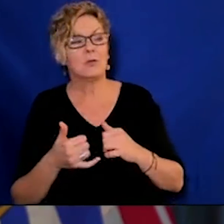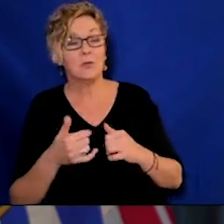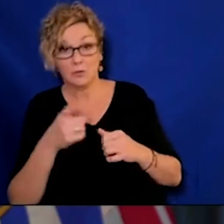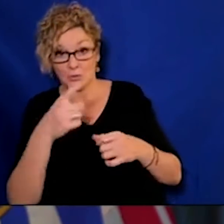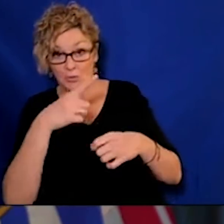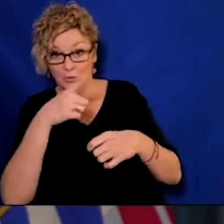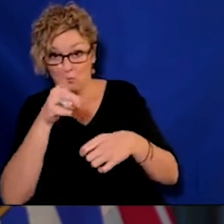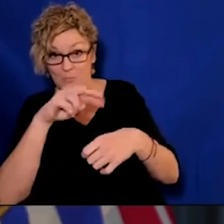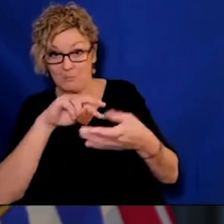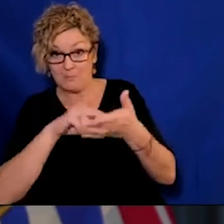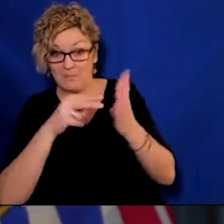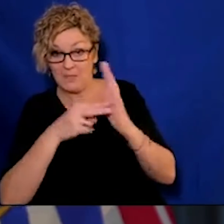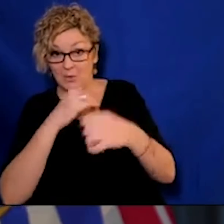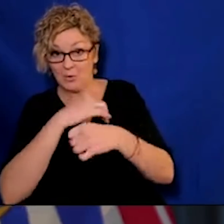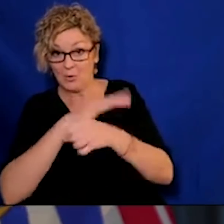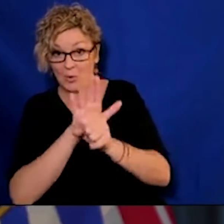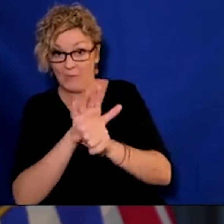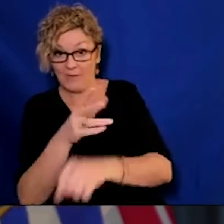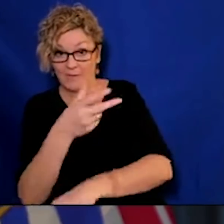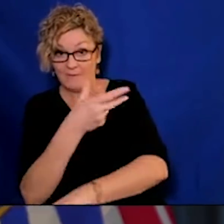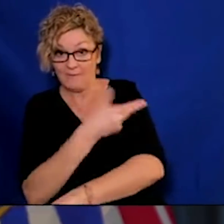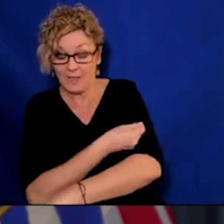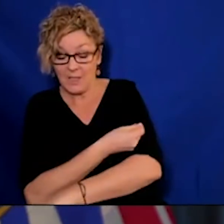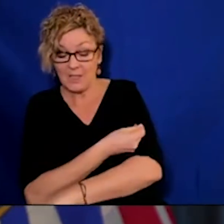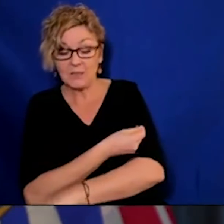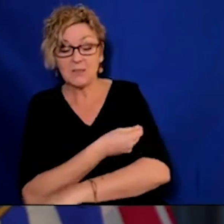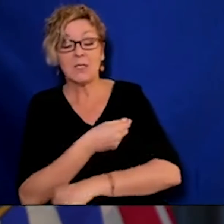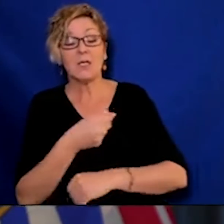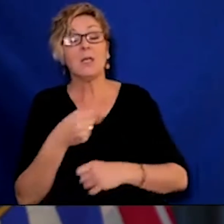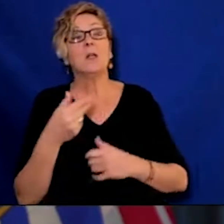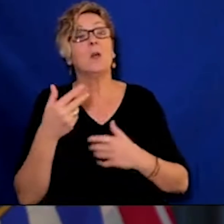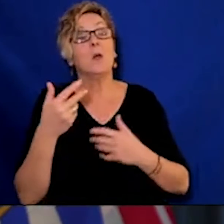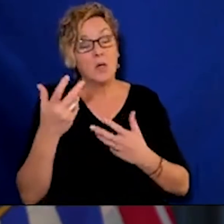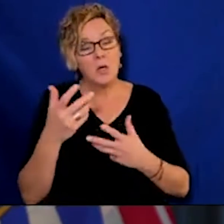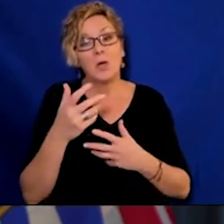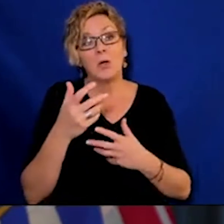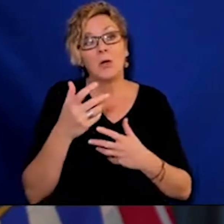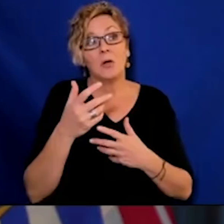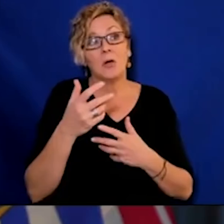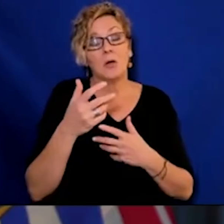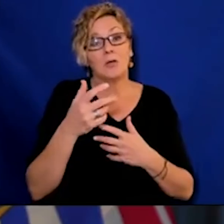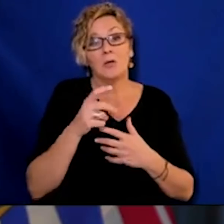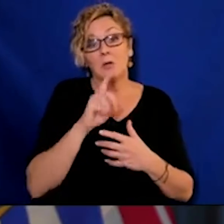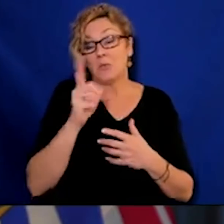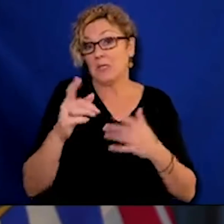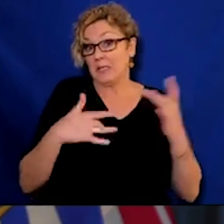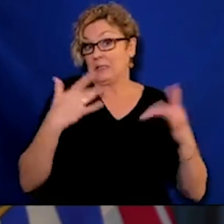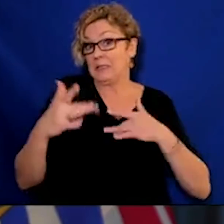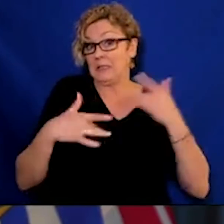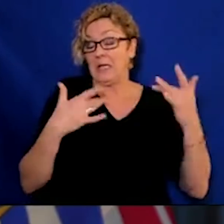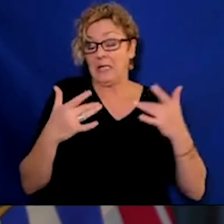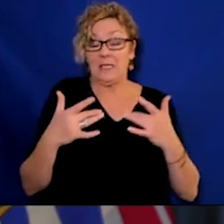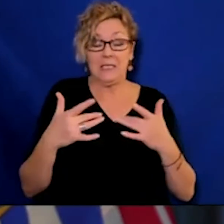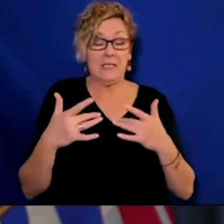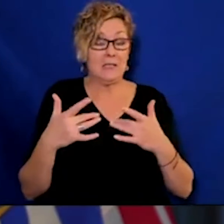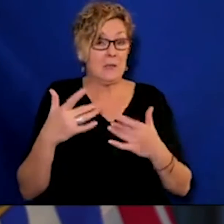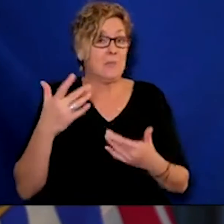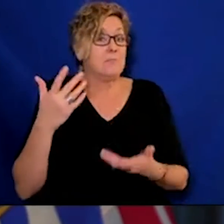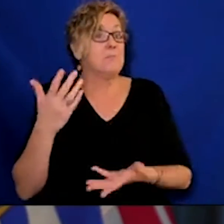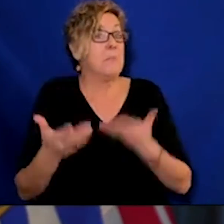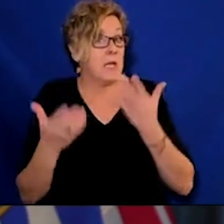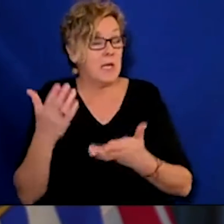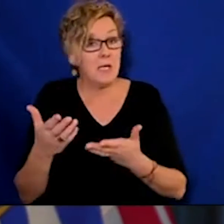not yet seen the data so the truth is still out there as it were but yeah, it's very exciting to hear that there might be